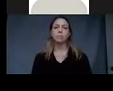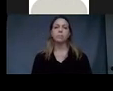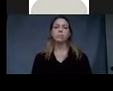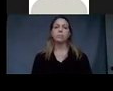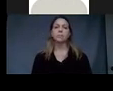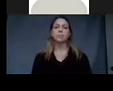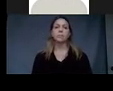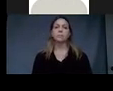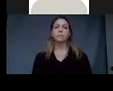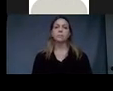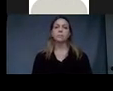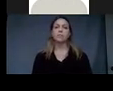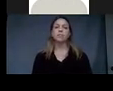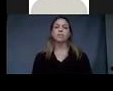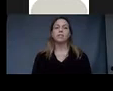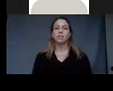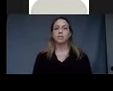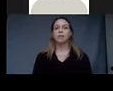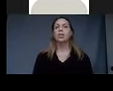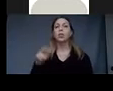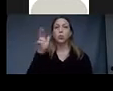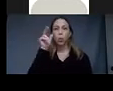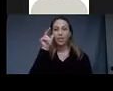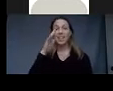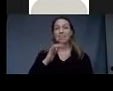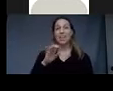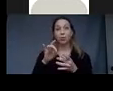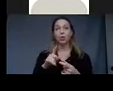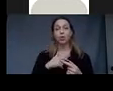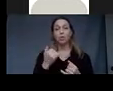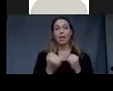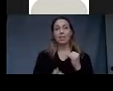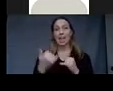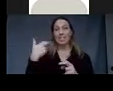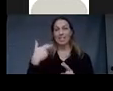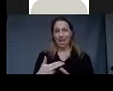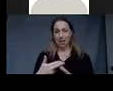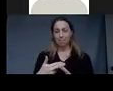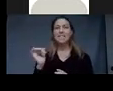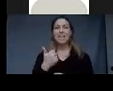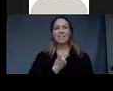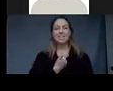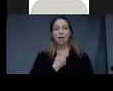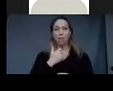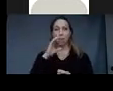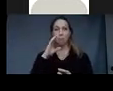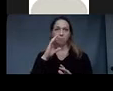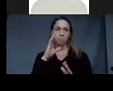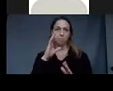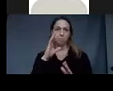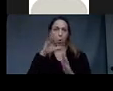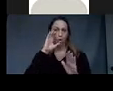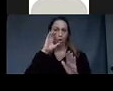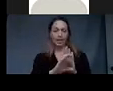So Little Horace refers to my last name. It's kind of a self-portrait, but I feel that this painting is